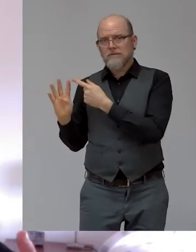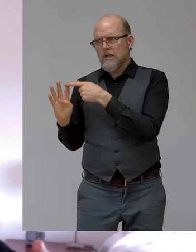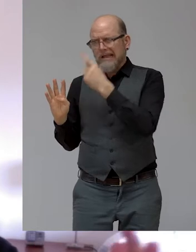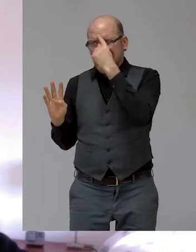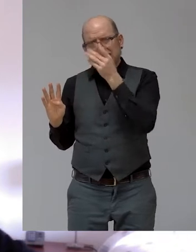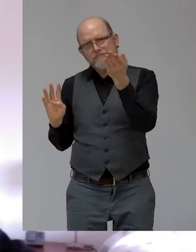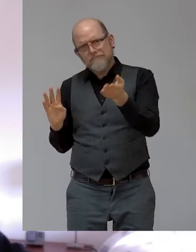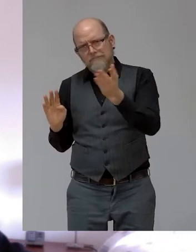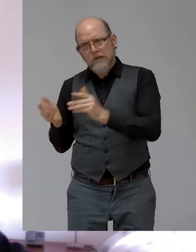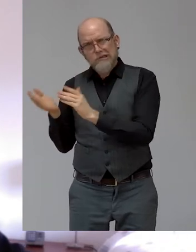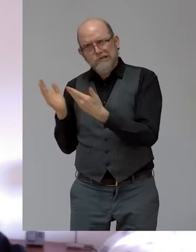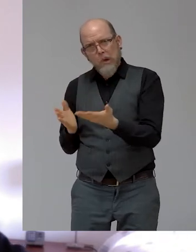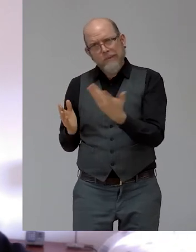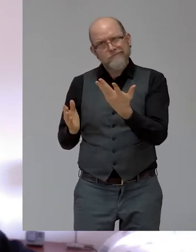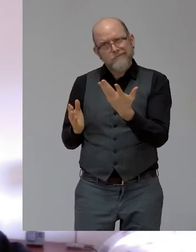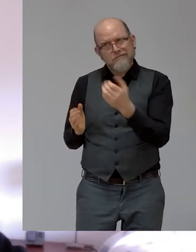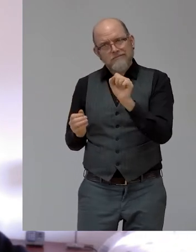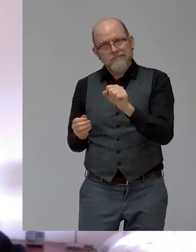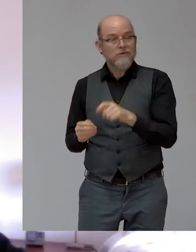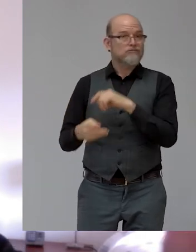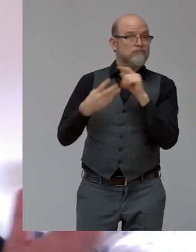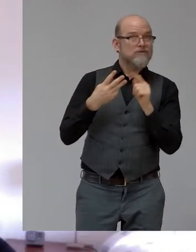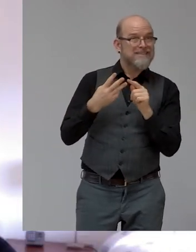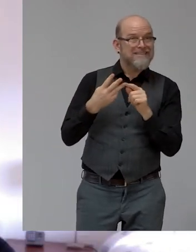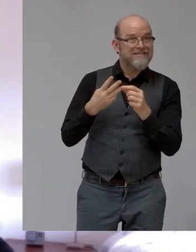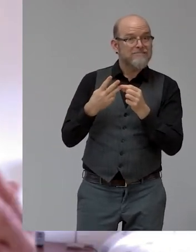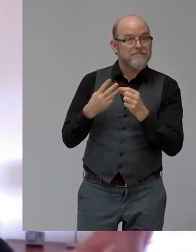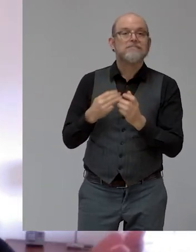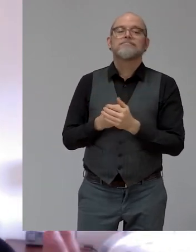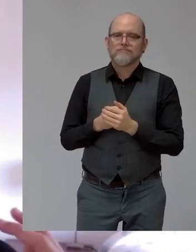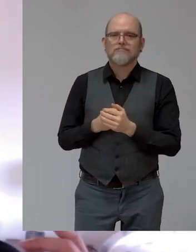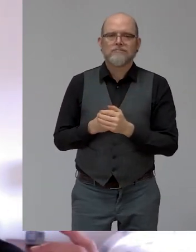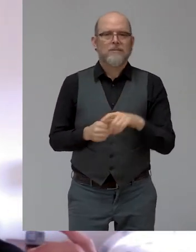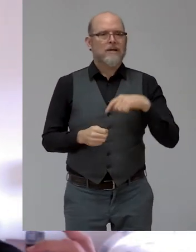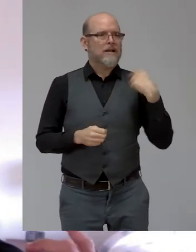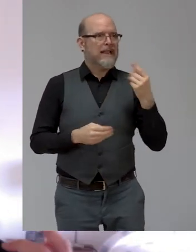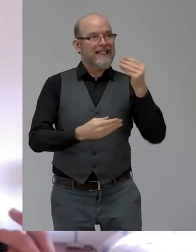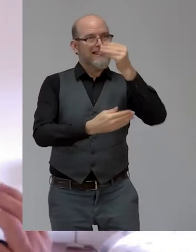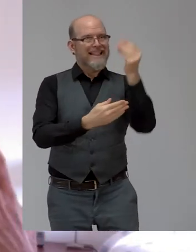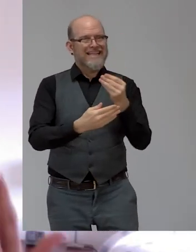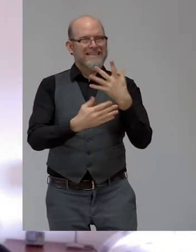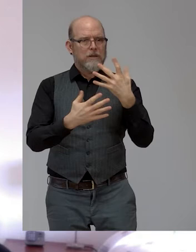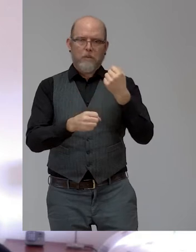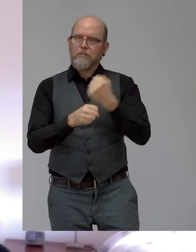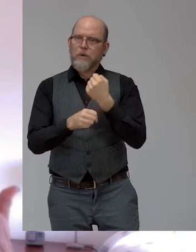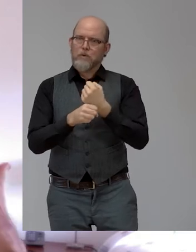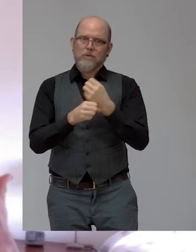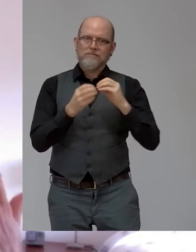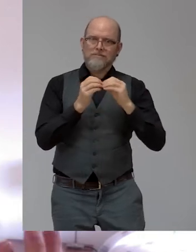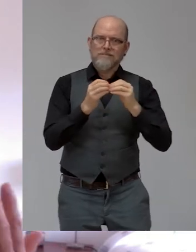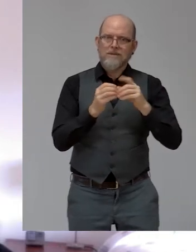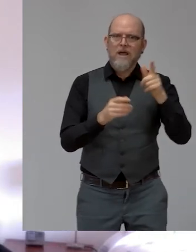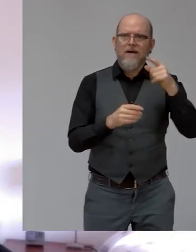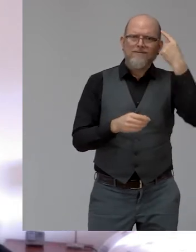Number three, test at the extremes. If you test at the extremes, the product you develop is usually the best. Number four,